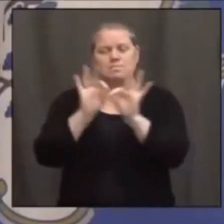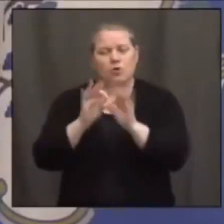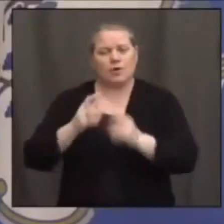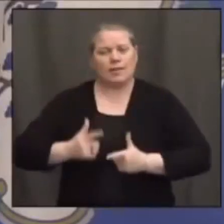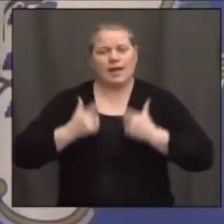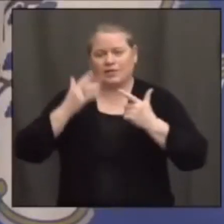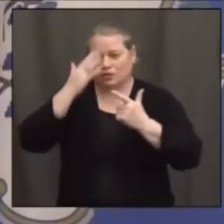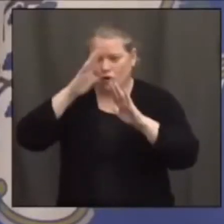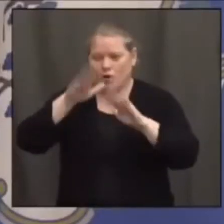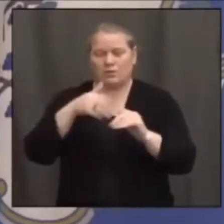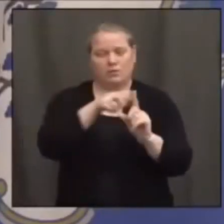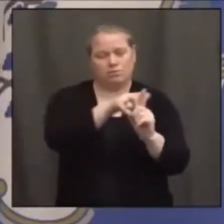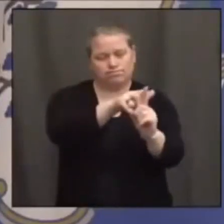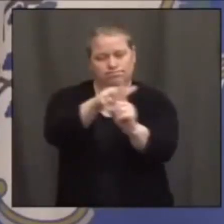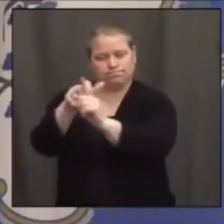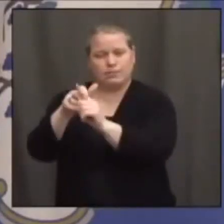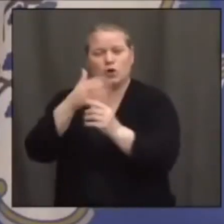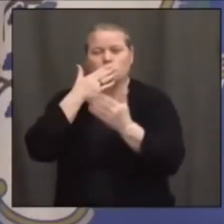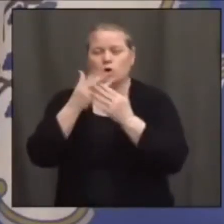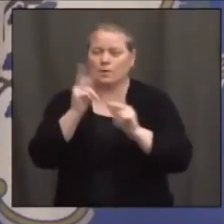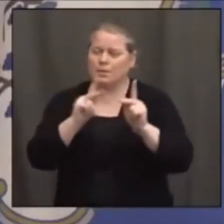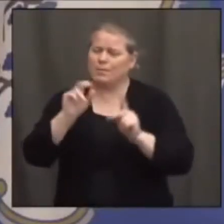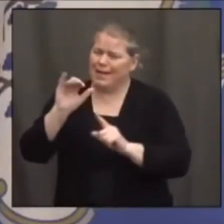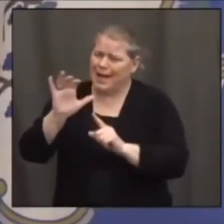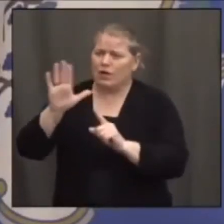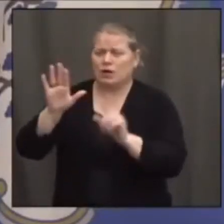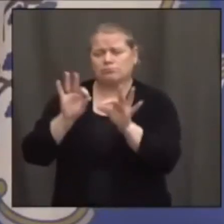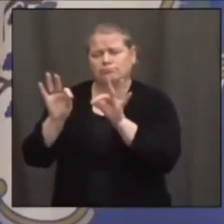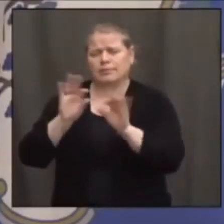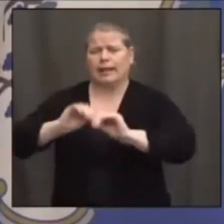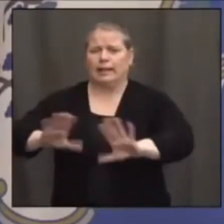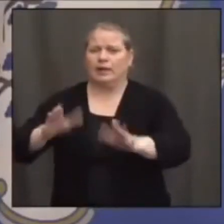people. Eric, thank you for saying that so well and appreciate all your help. Be safe, everybody.